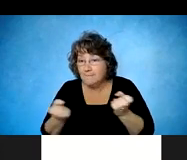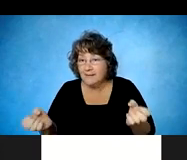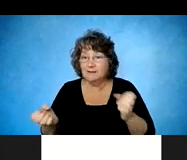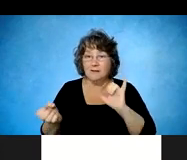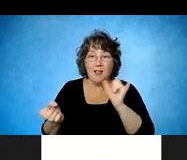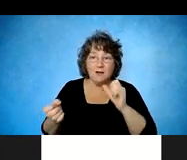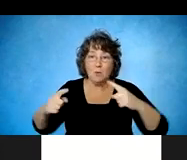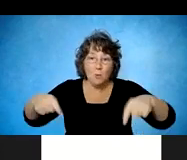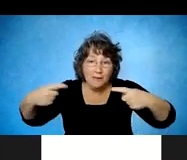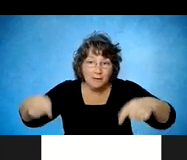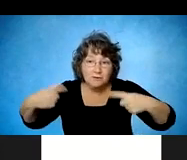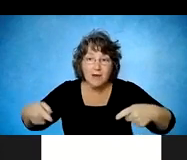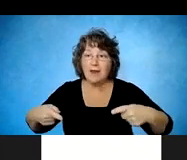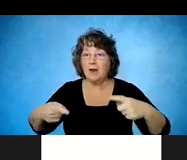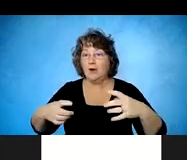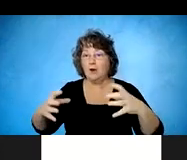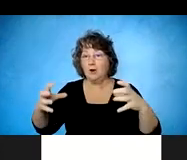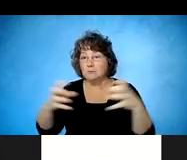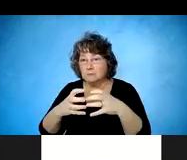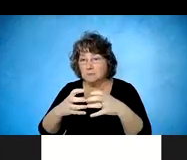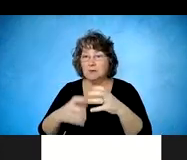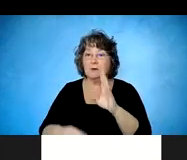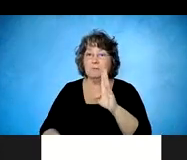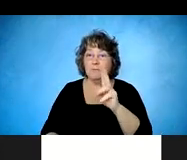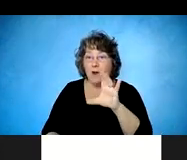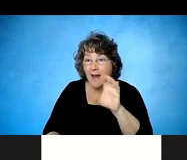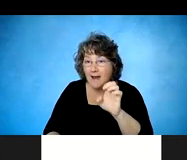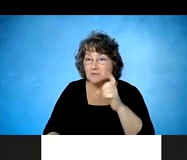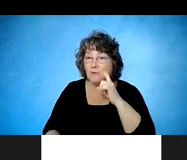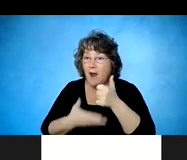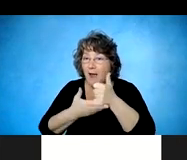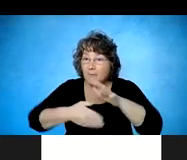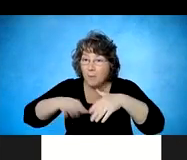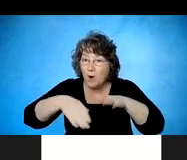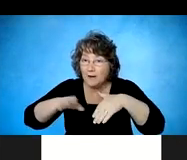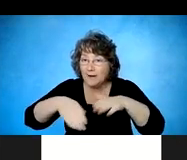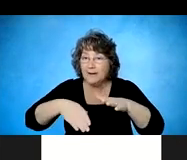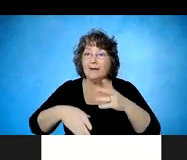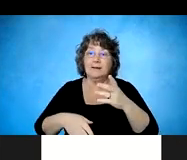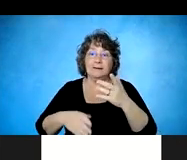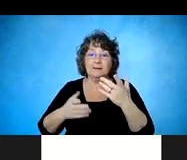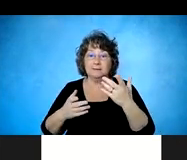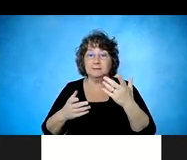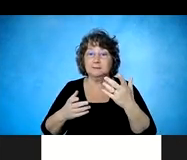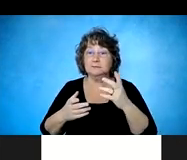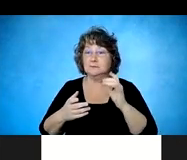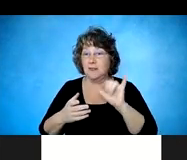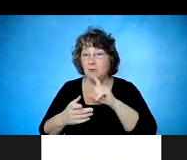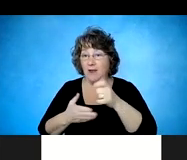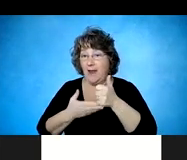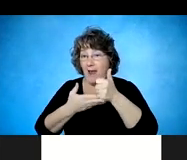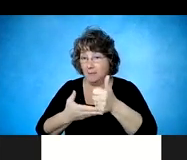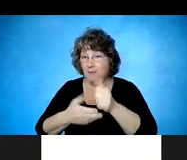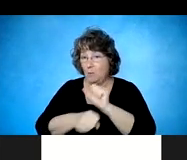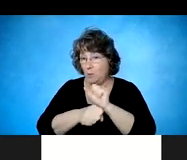work, or a brace, um, in order to help with their ambulation and maintain, um, completion of their work functions during the